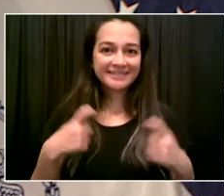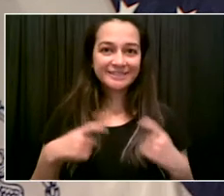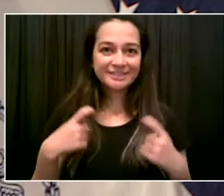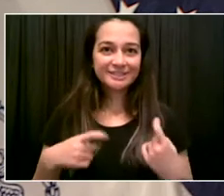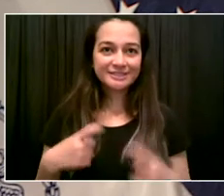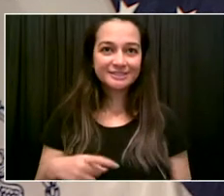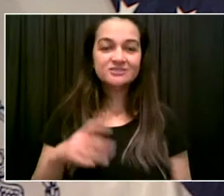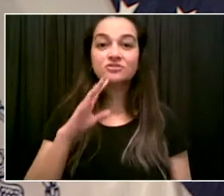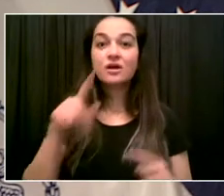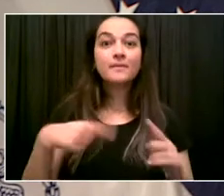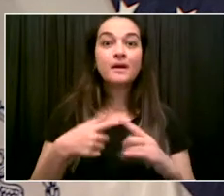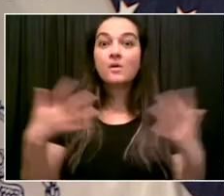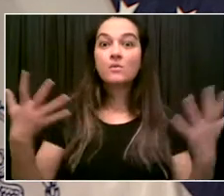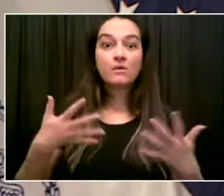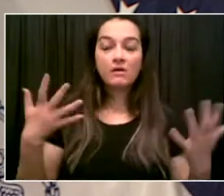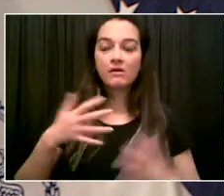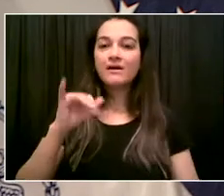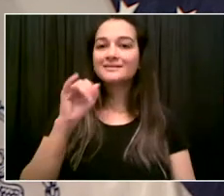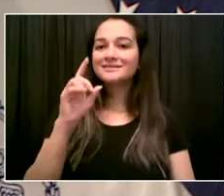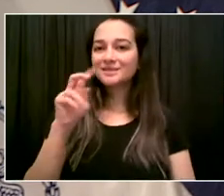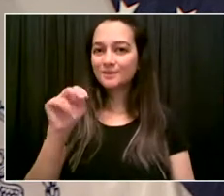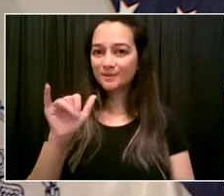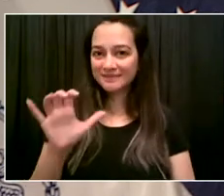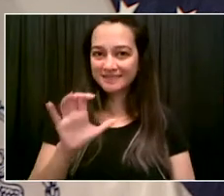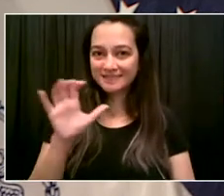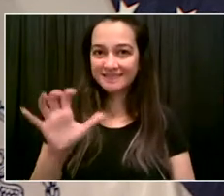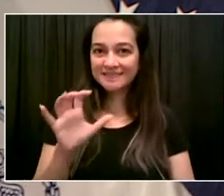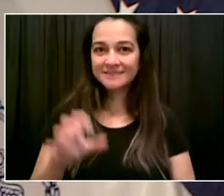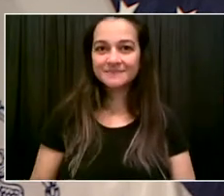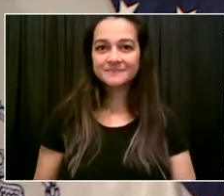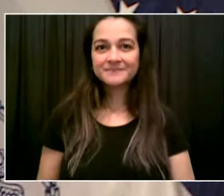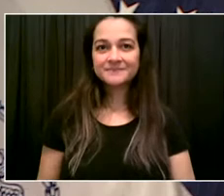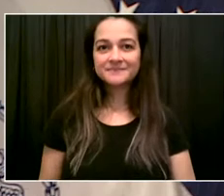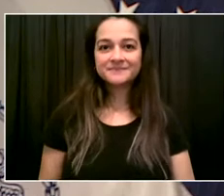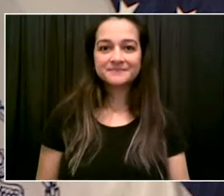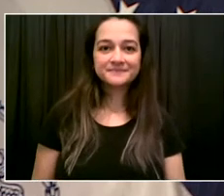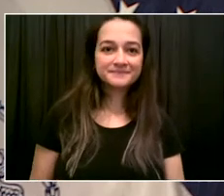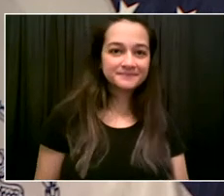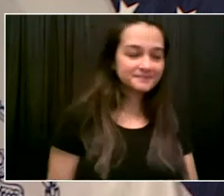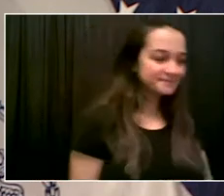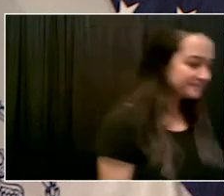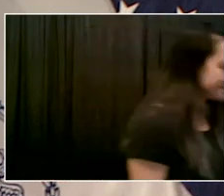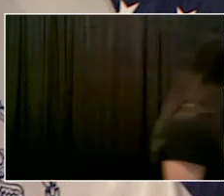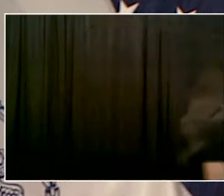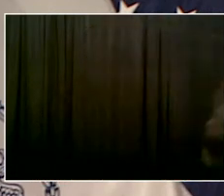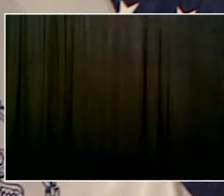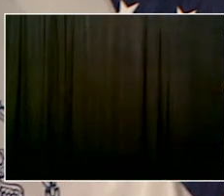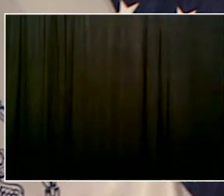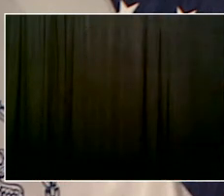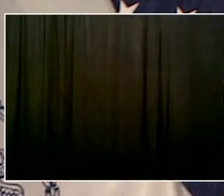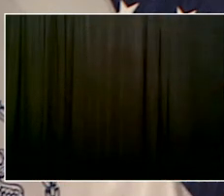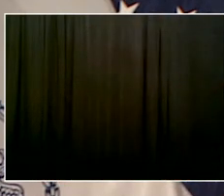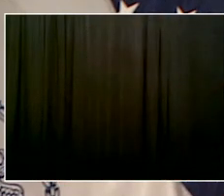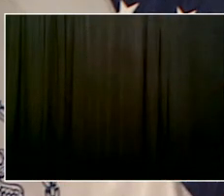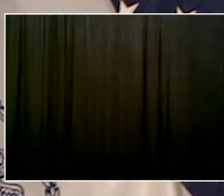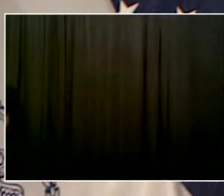The IDNYC has served to more than a million of New Yorkers with help to open